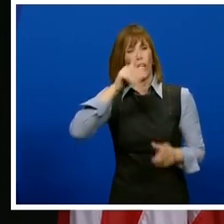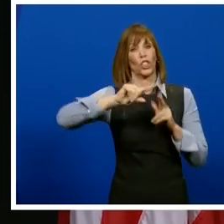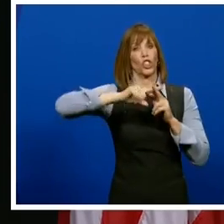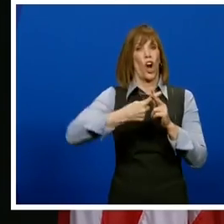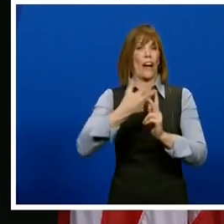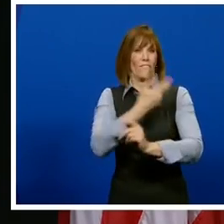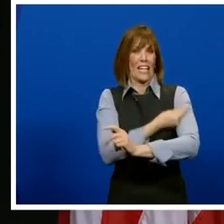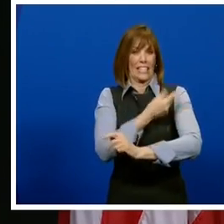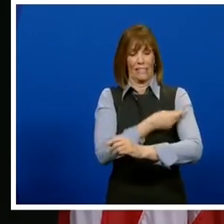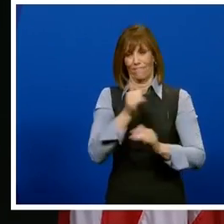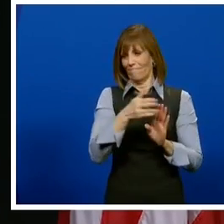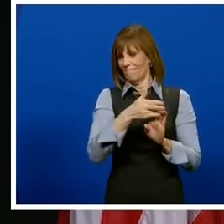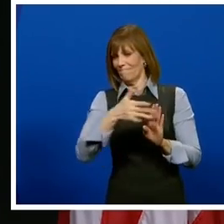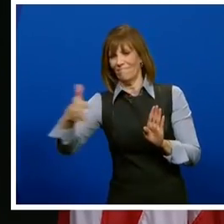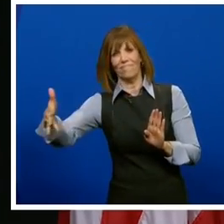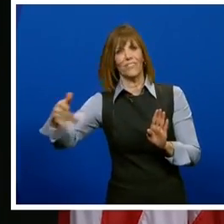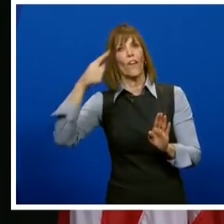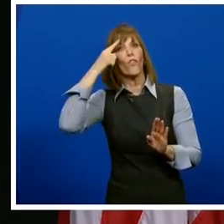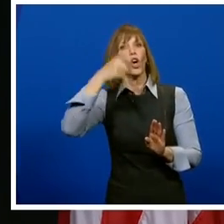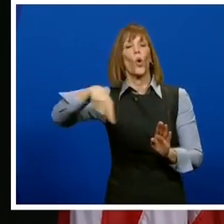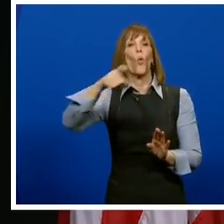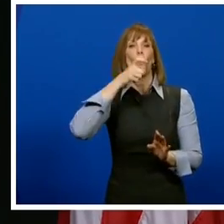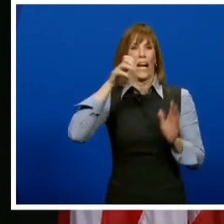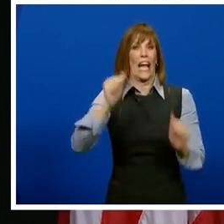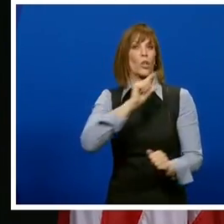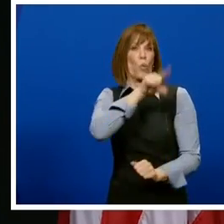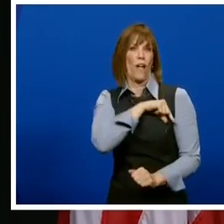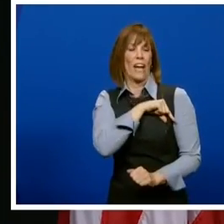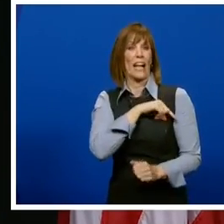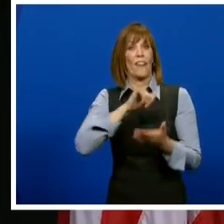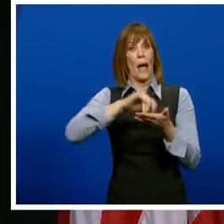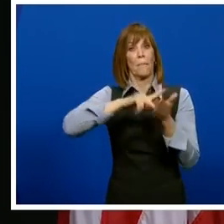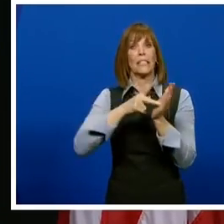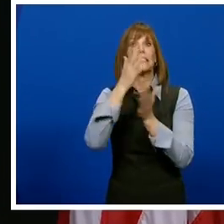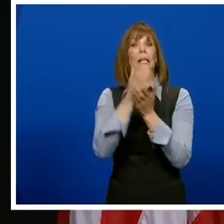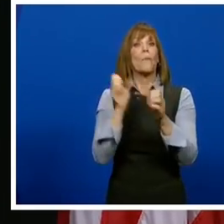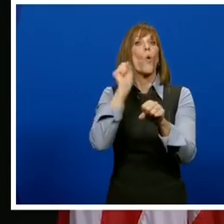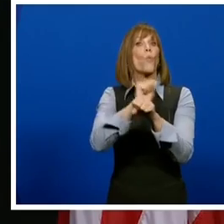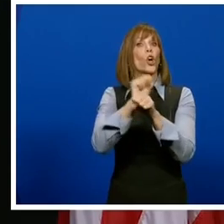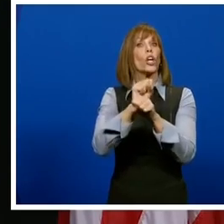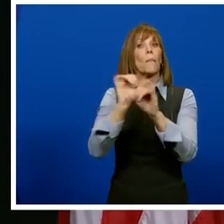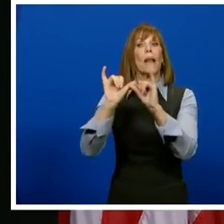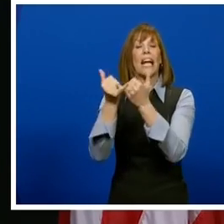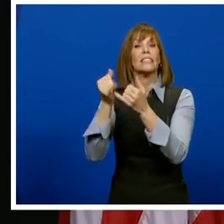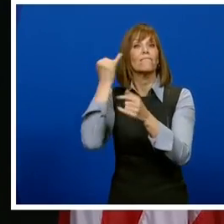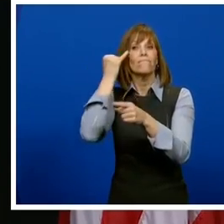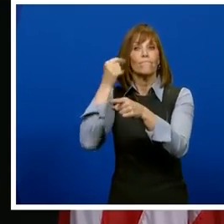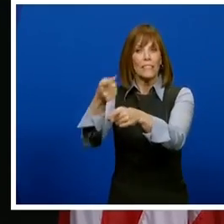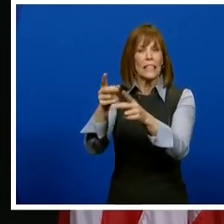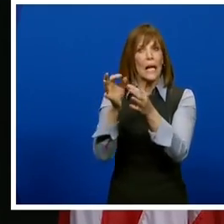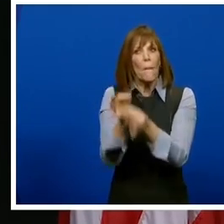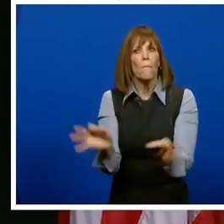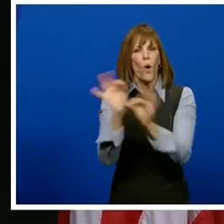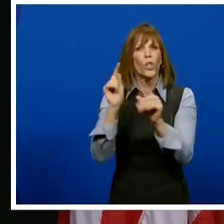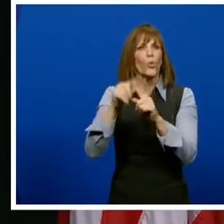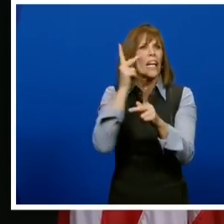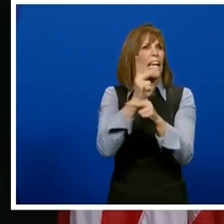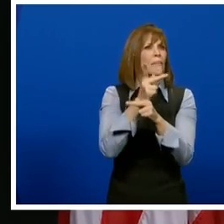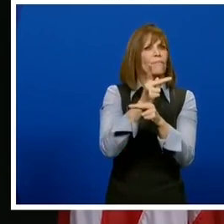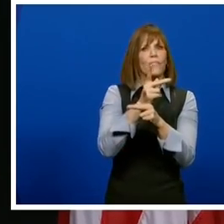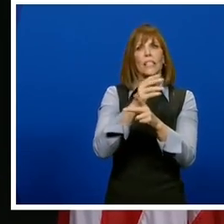vaccinating the next tier of eligible Iowans, which includes some workforce populations who've been essential to keeping the critical